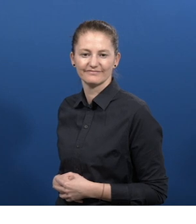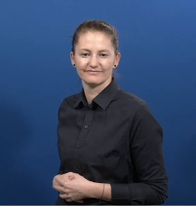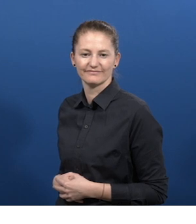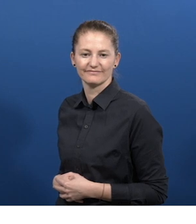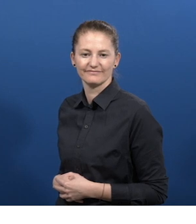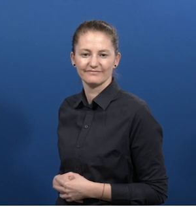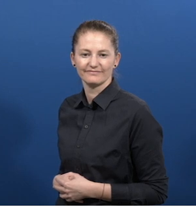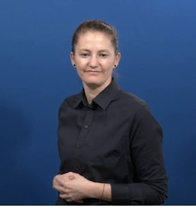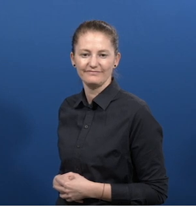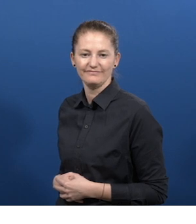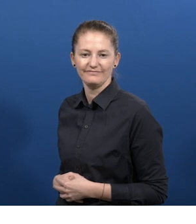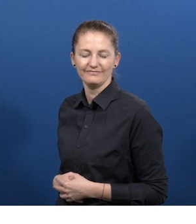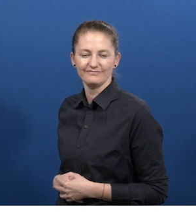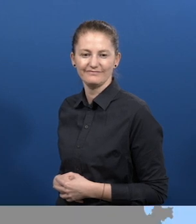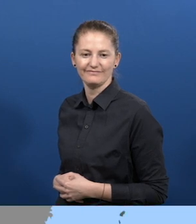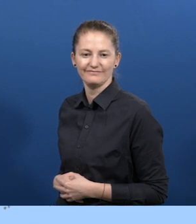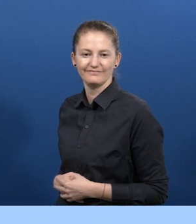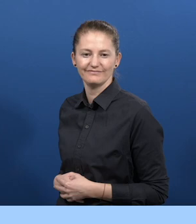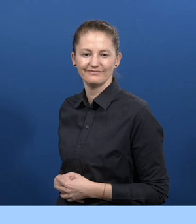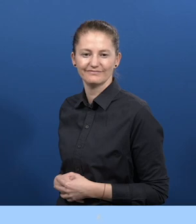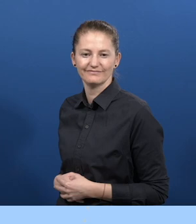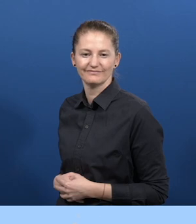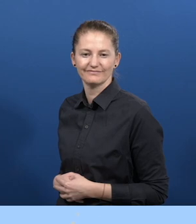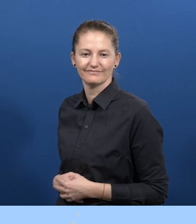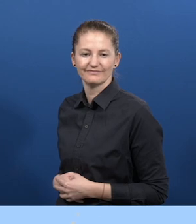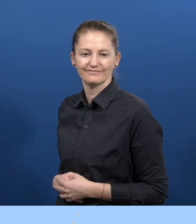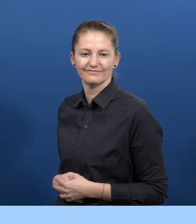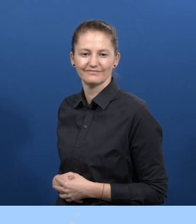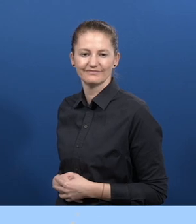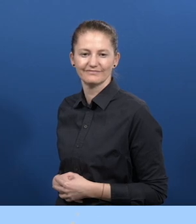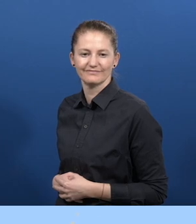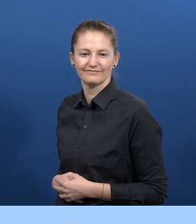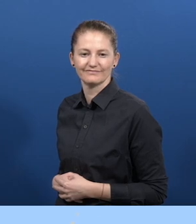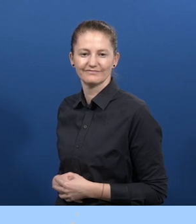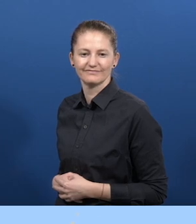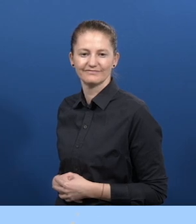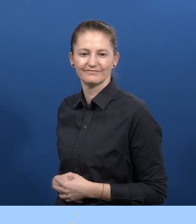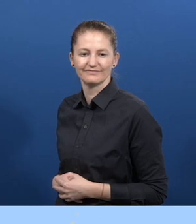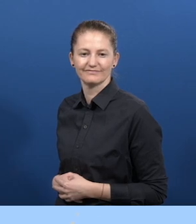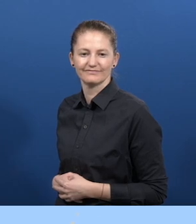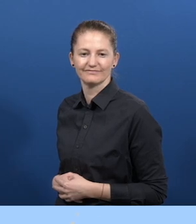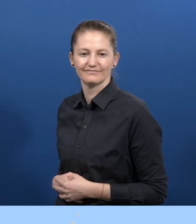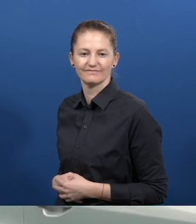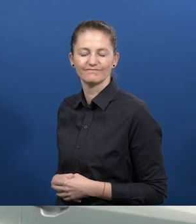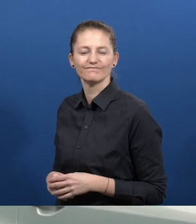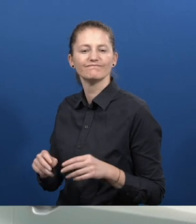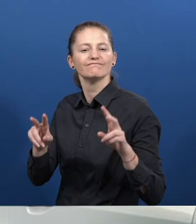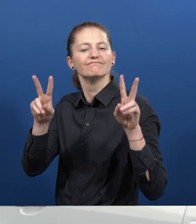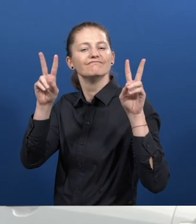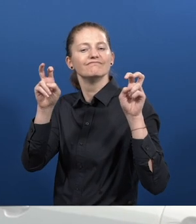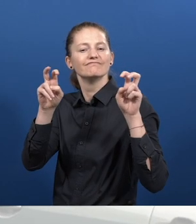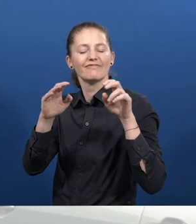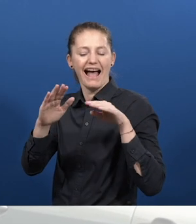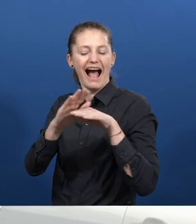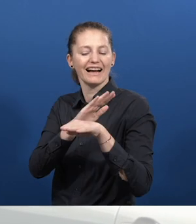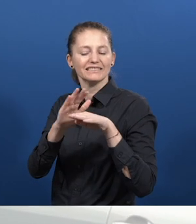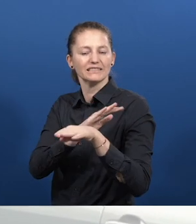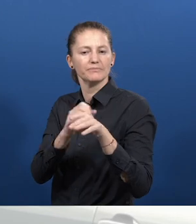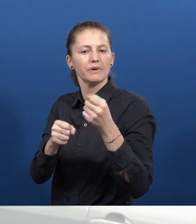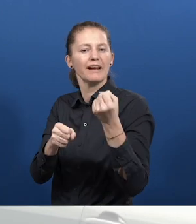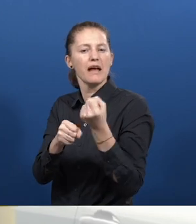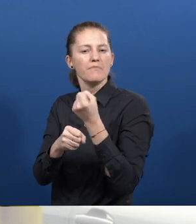Cambodia. Training job coaches to support job seekers with disabilities and employers. What is